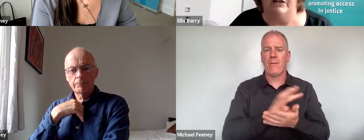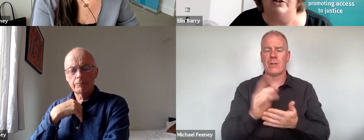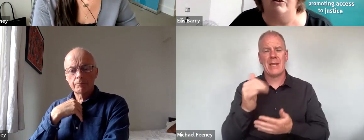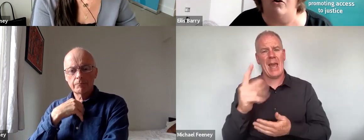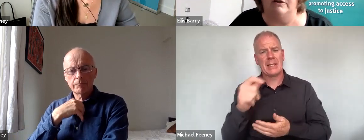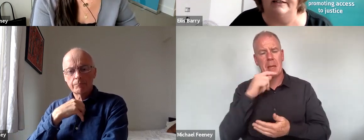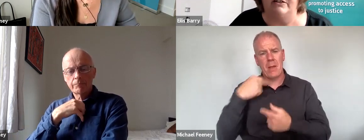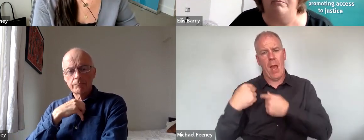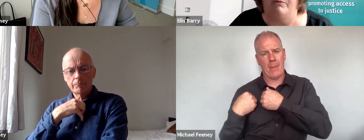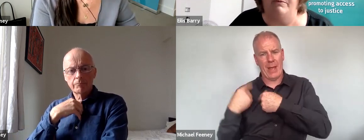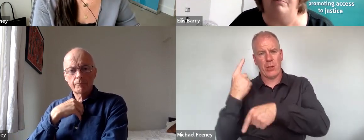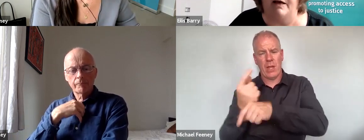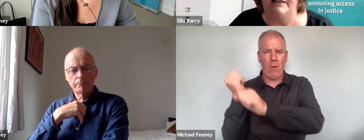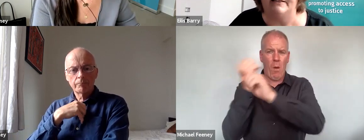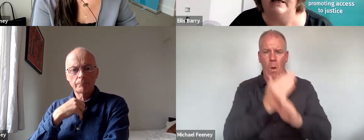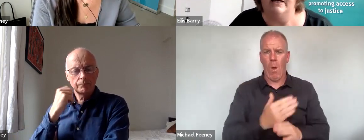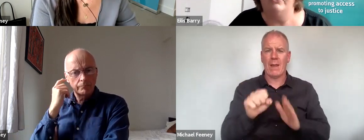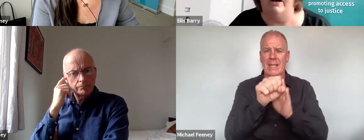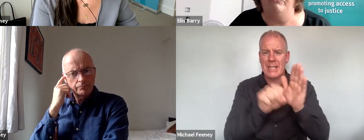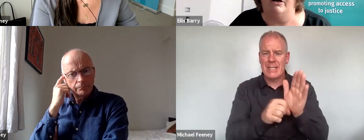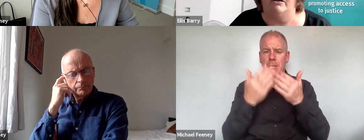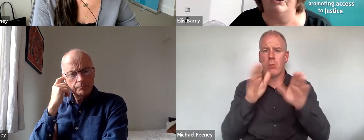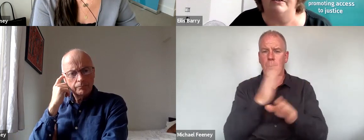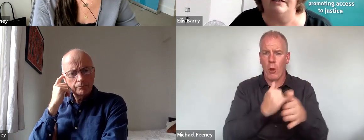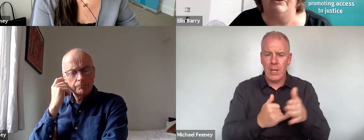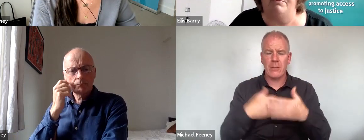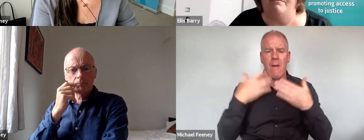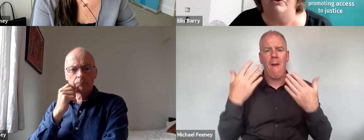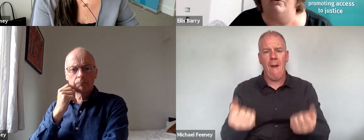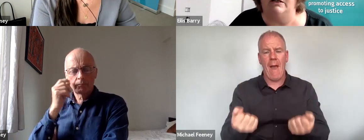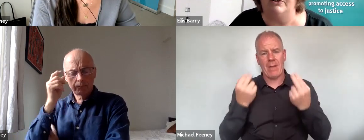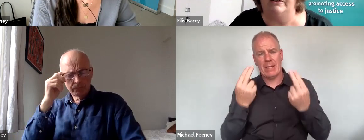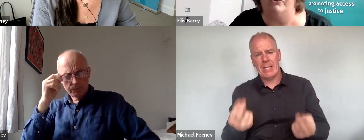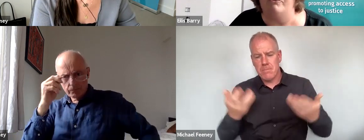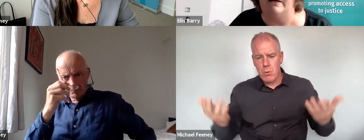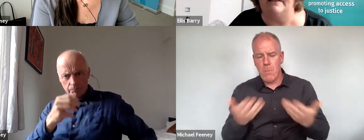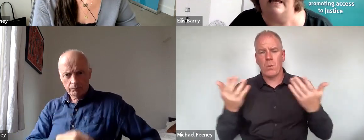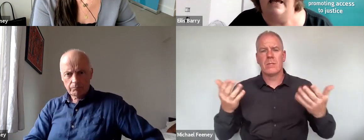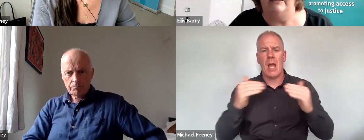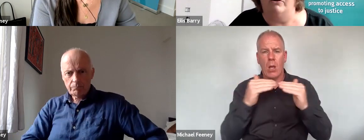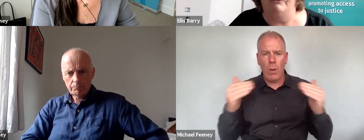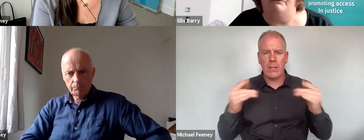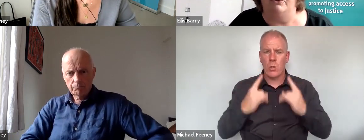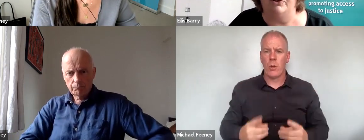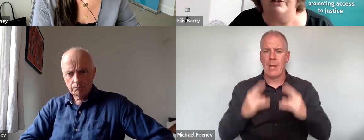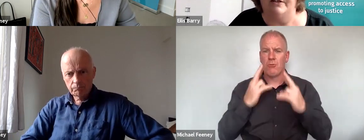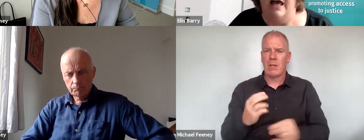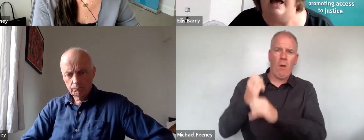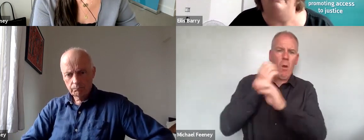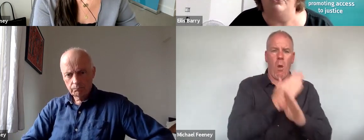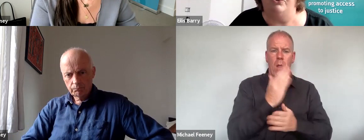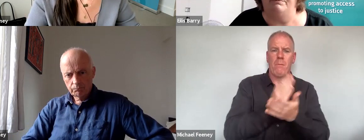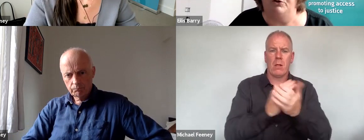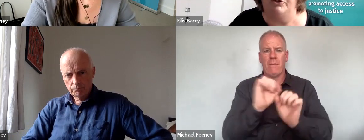an obligation on all state and public bodies to have regard to the need to promote equality and human rights in all of their functions.